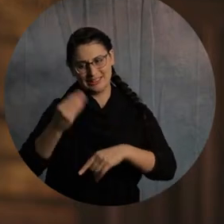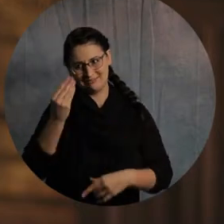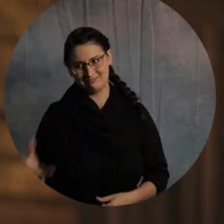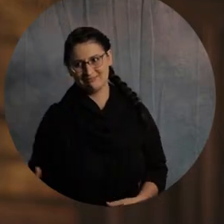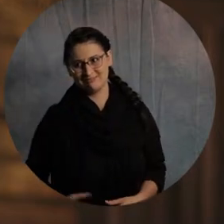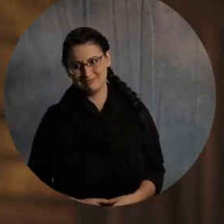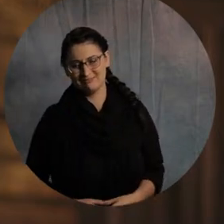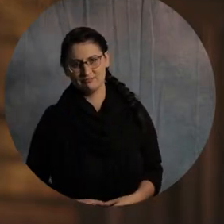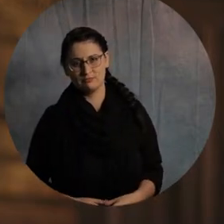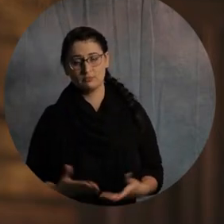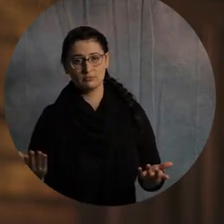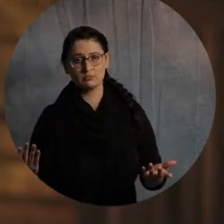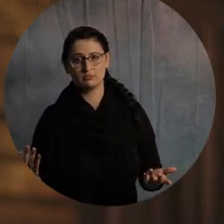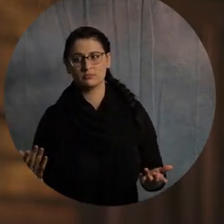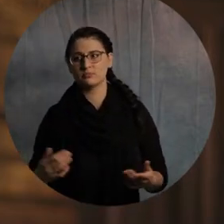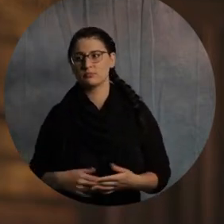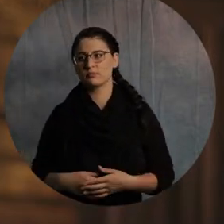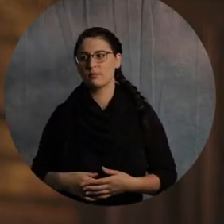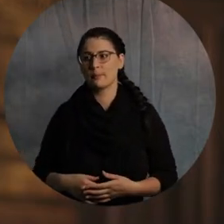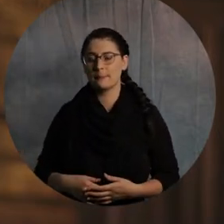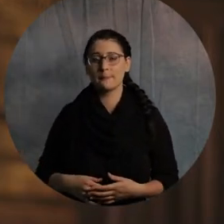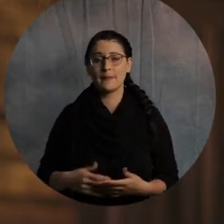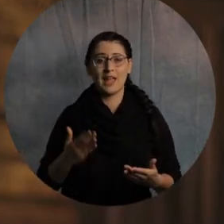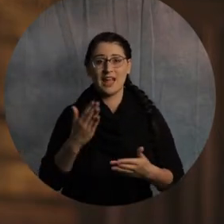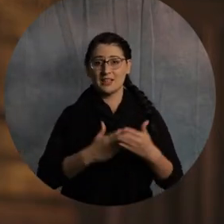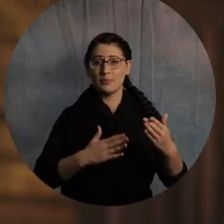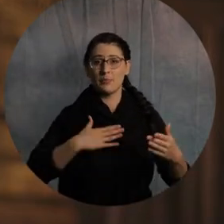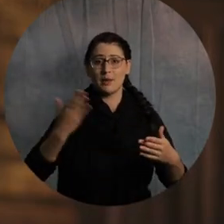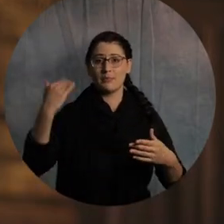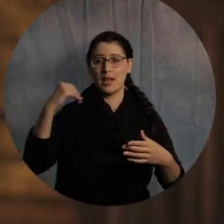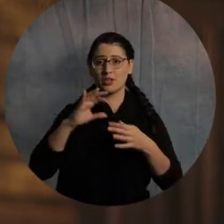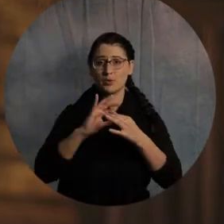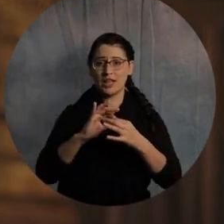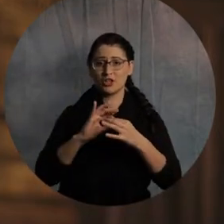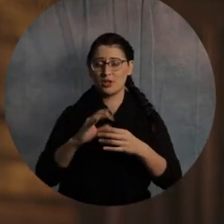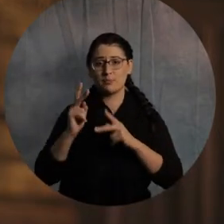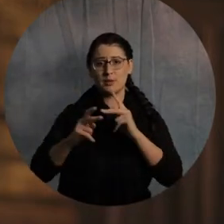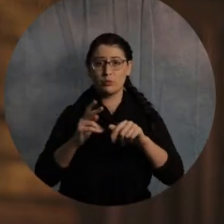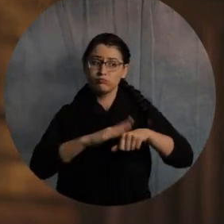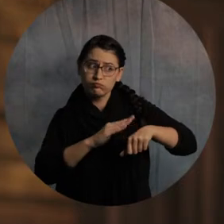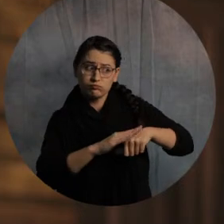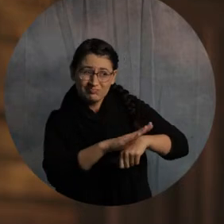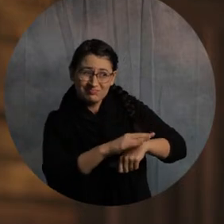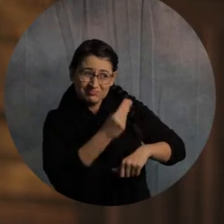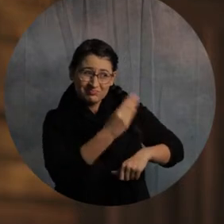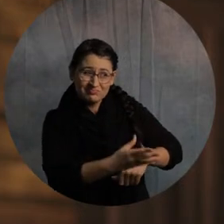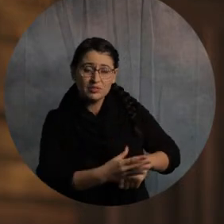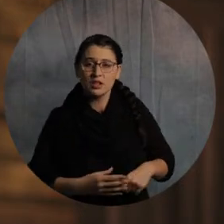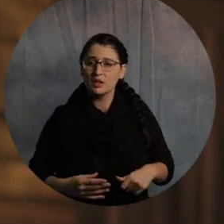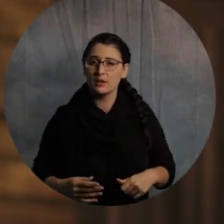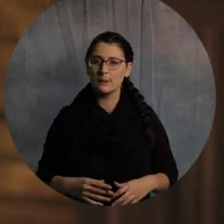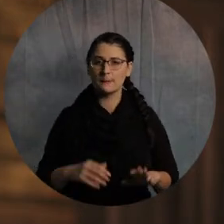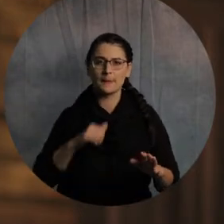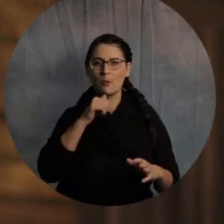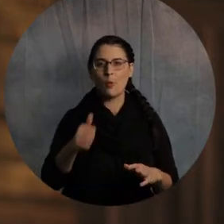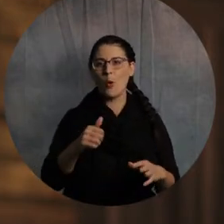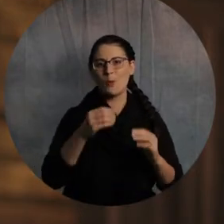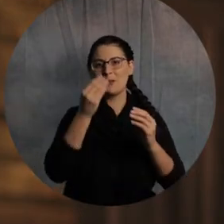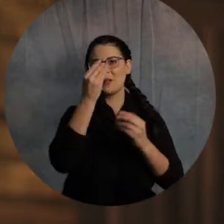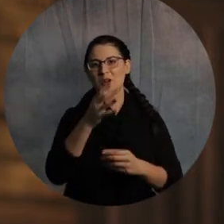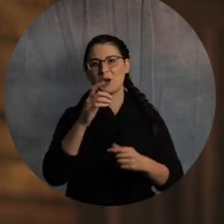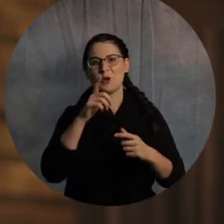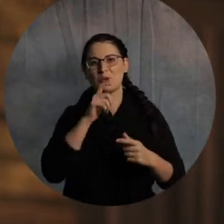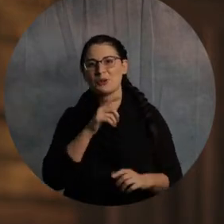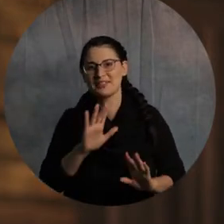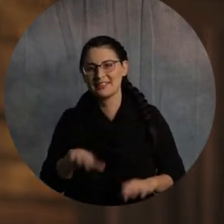And I had some people who threw some red flags up on some of my relationships. And I'm grateful. I won't name which ones in case they're listening